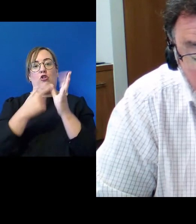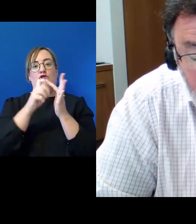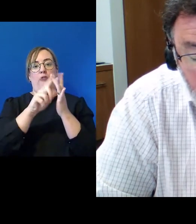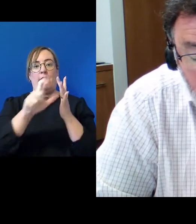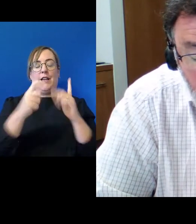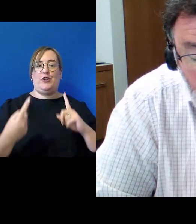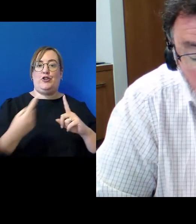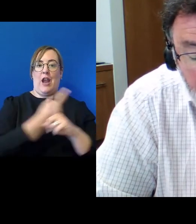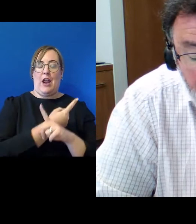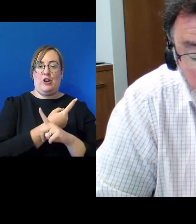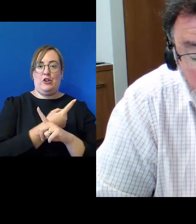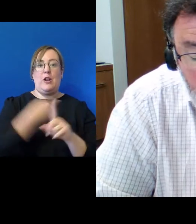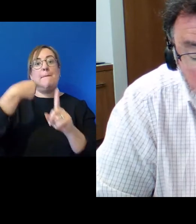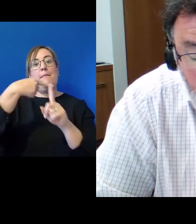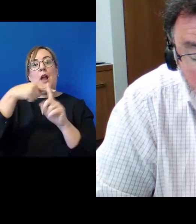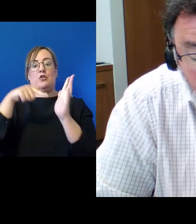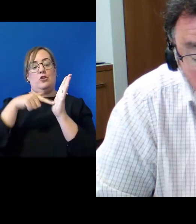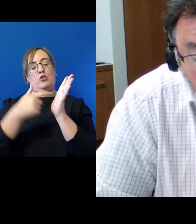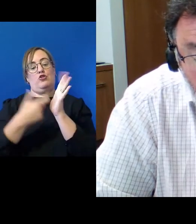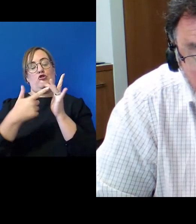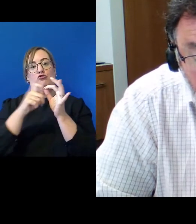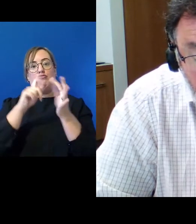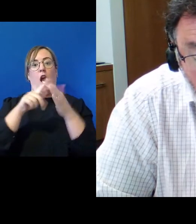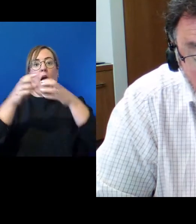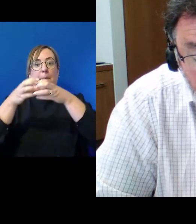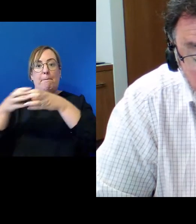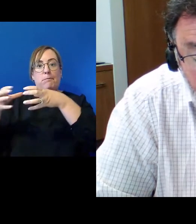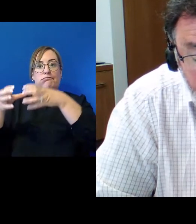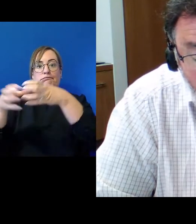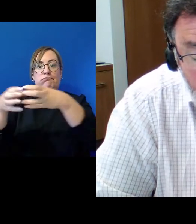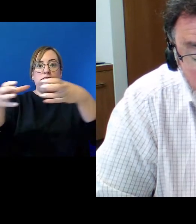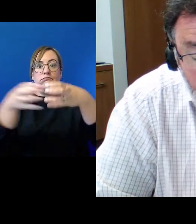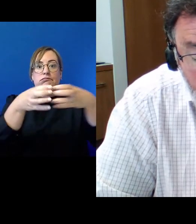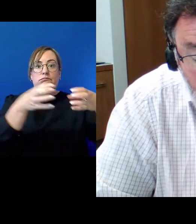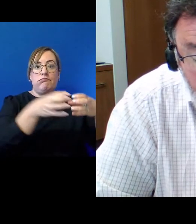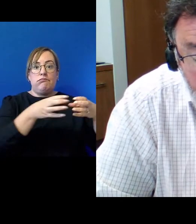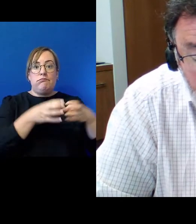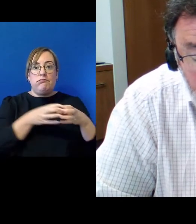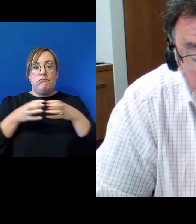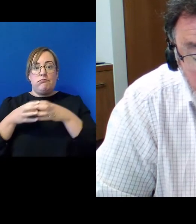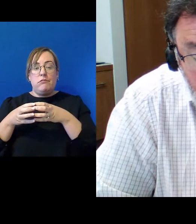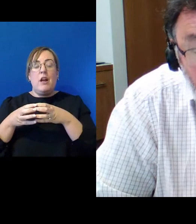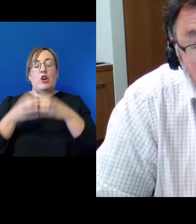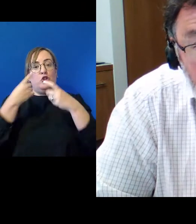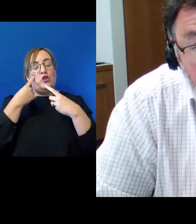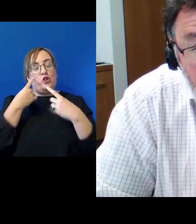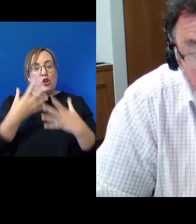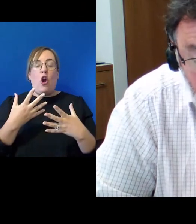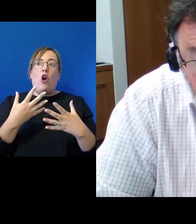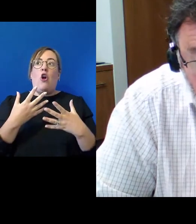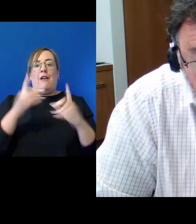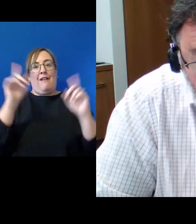economic renewal and it will also provide a more positive platform for jointly addressing current